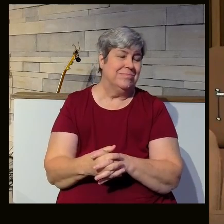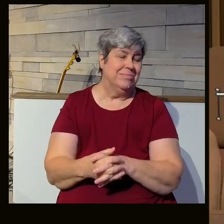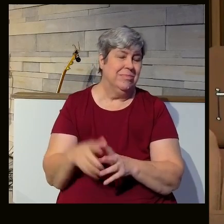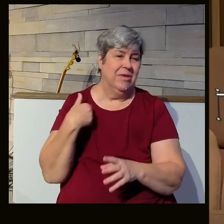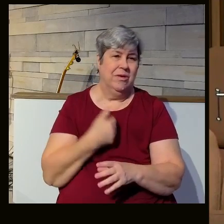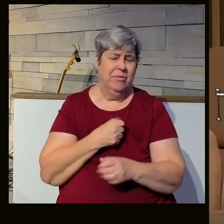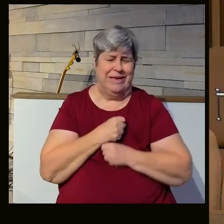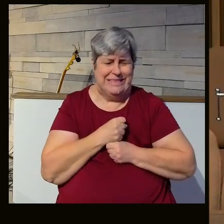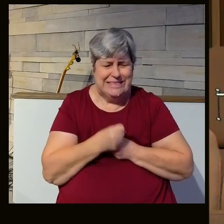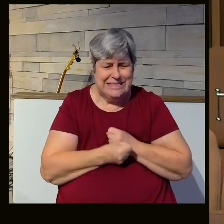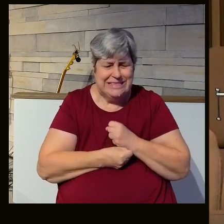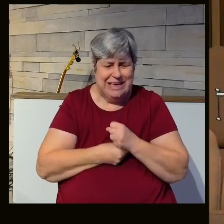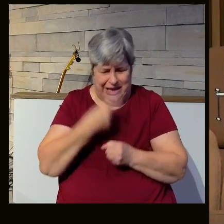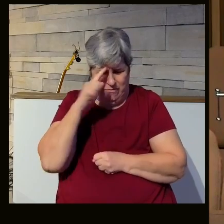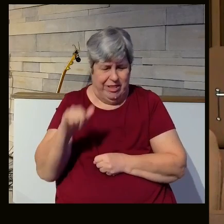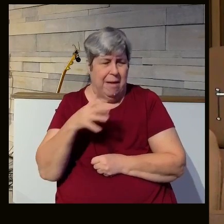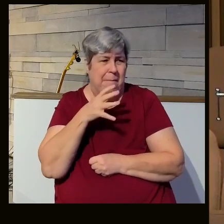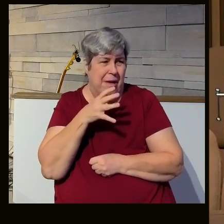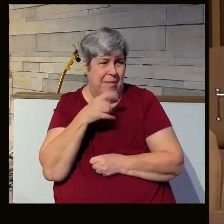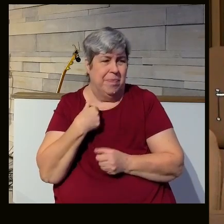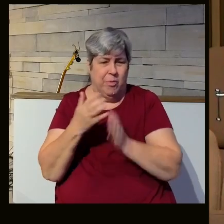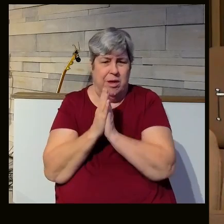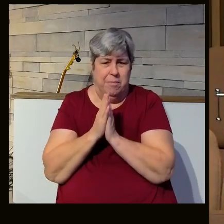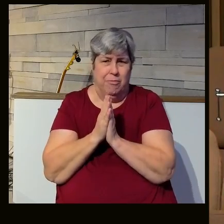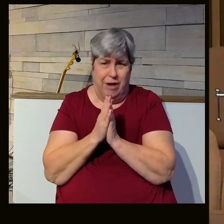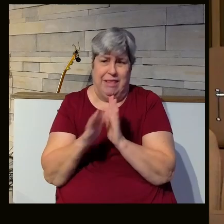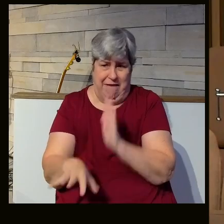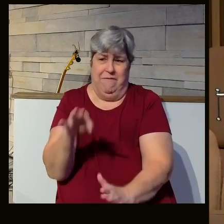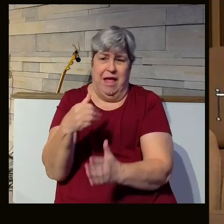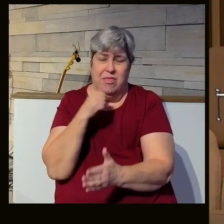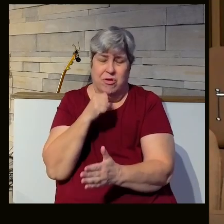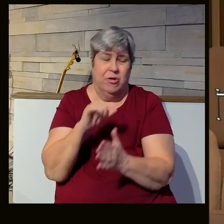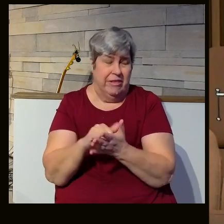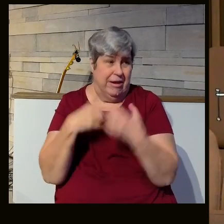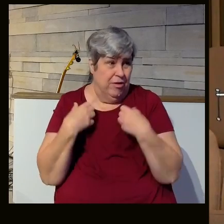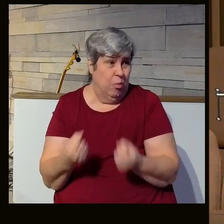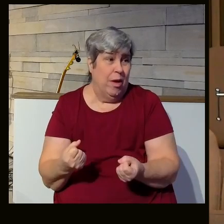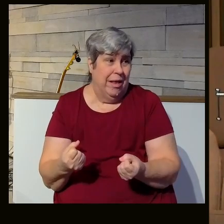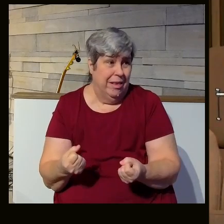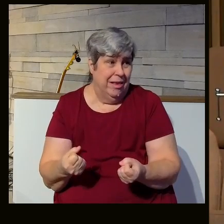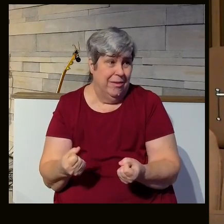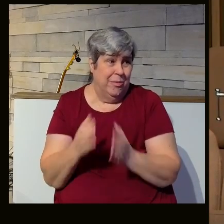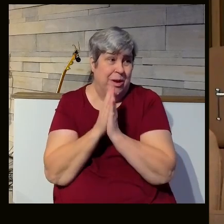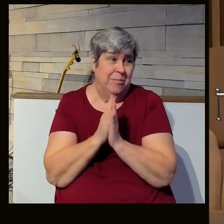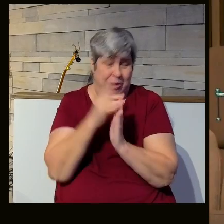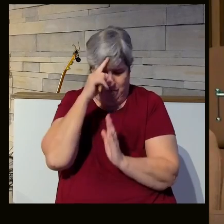We ache in our heart for her, don't we? We pray for the best. We pray for the best.